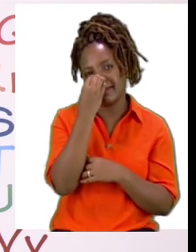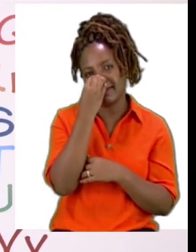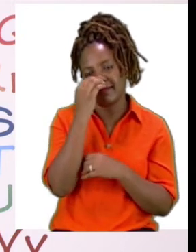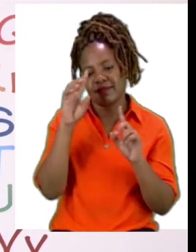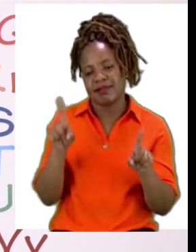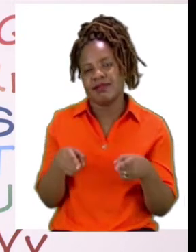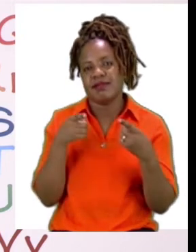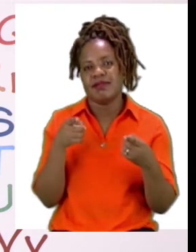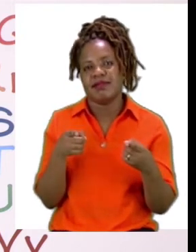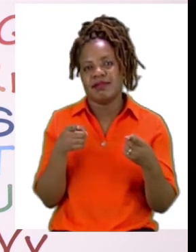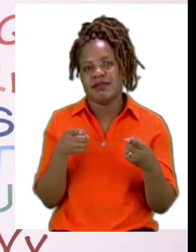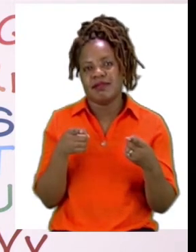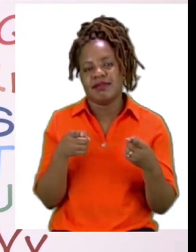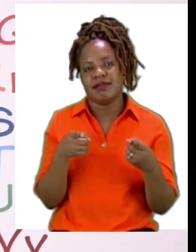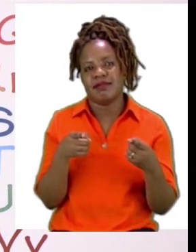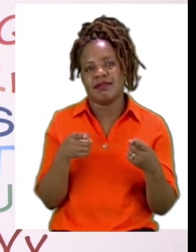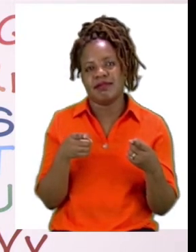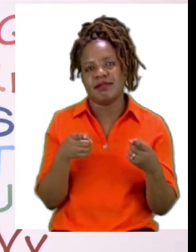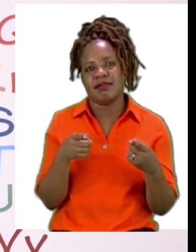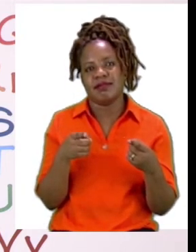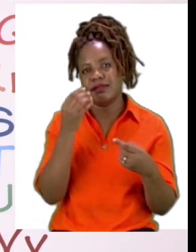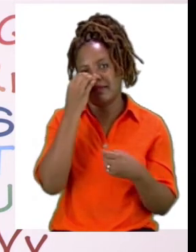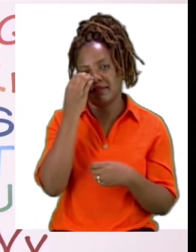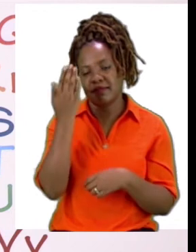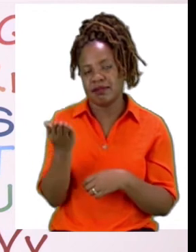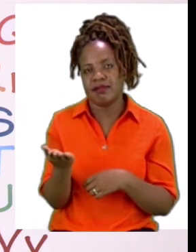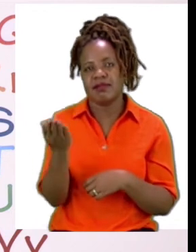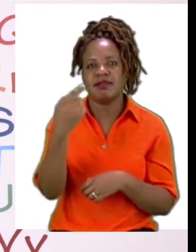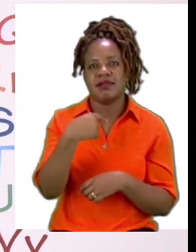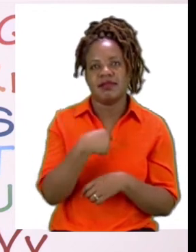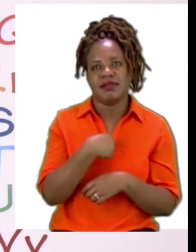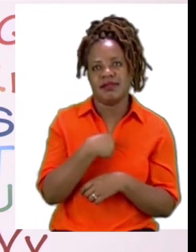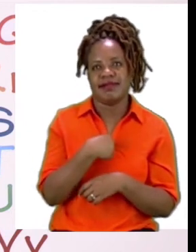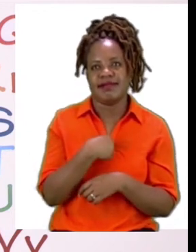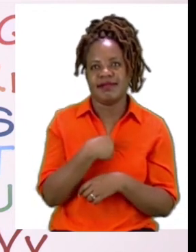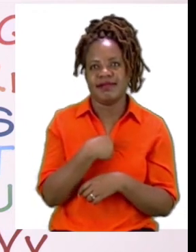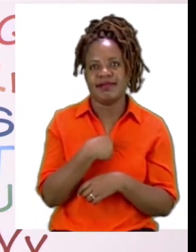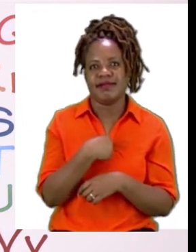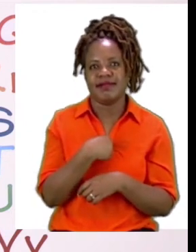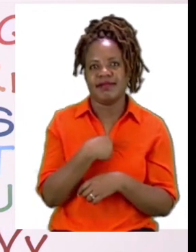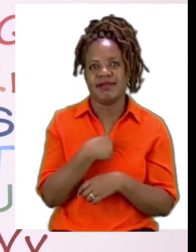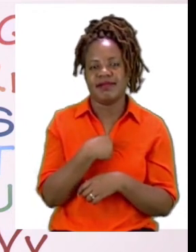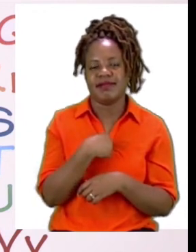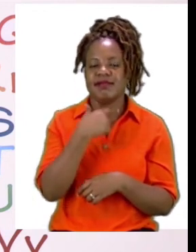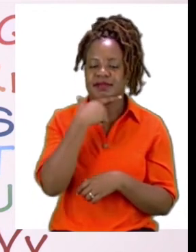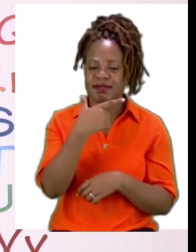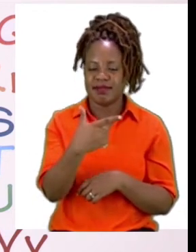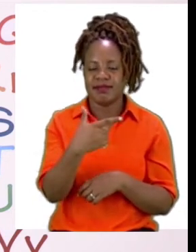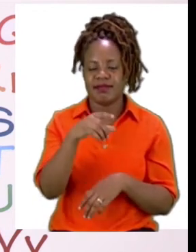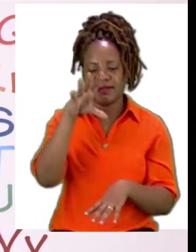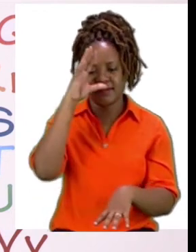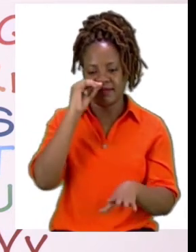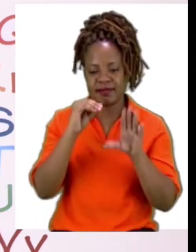are you? So, from Zoshee and I, we would like to say thank you for